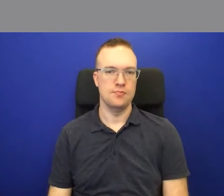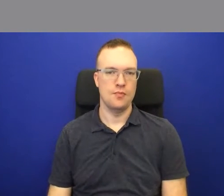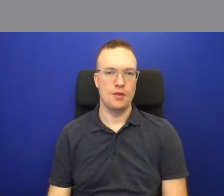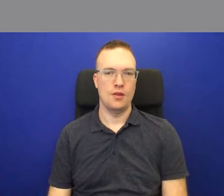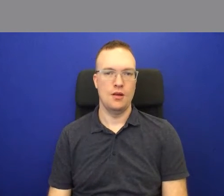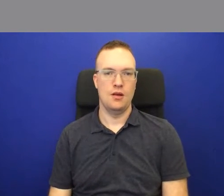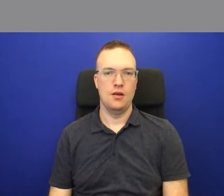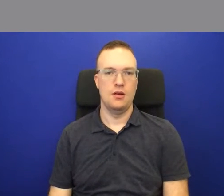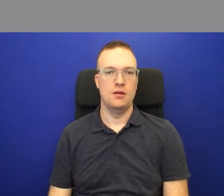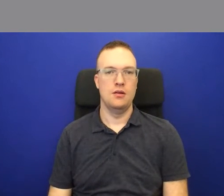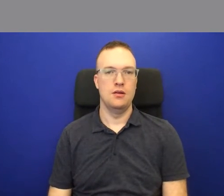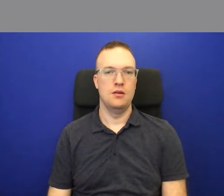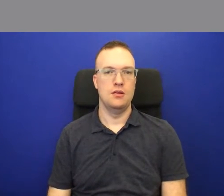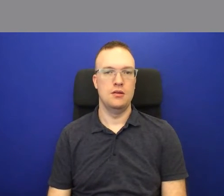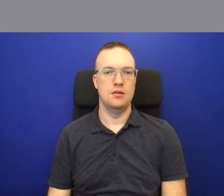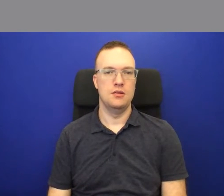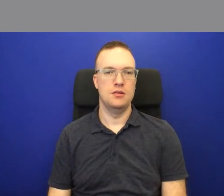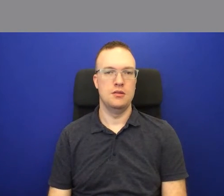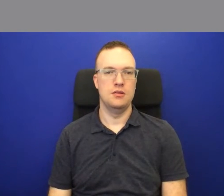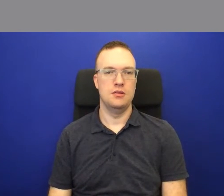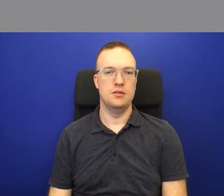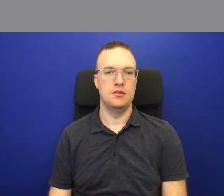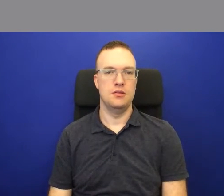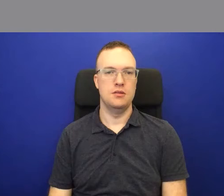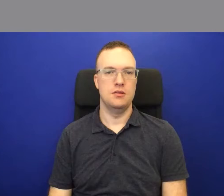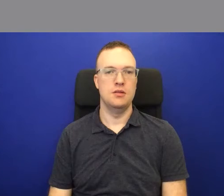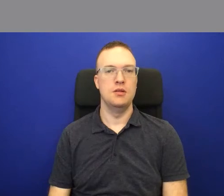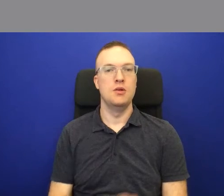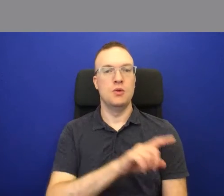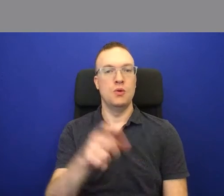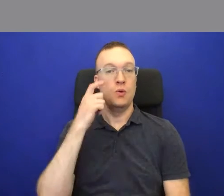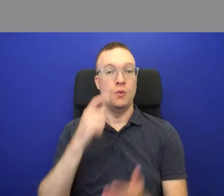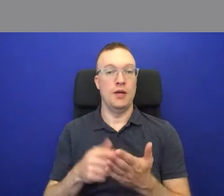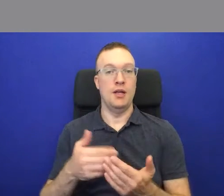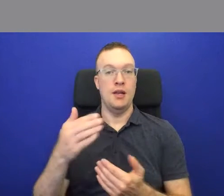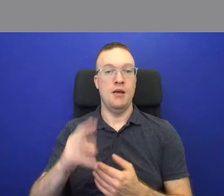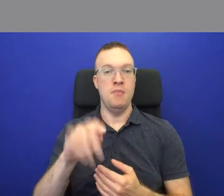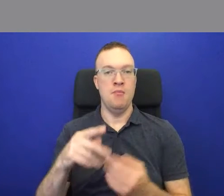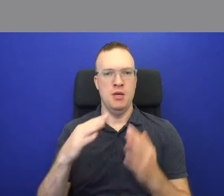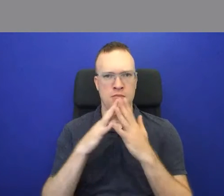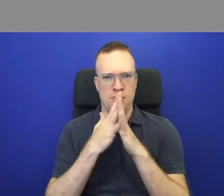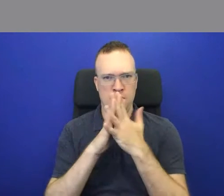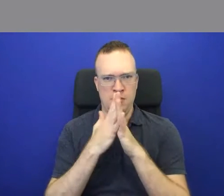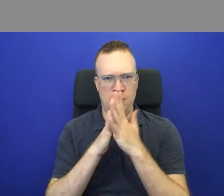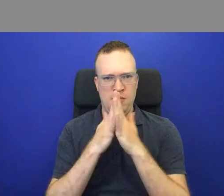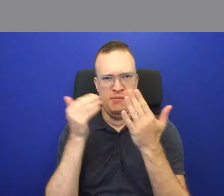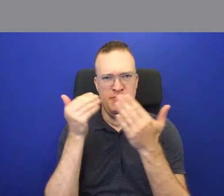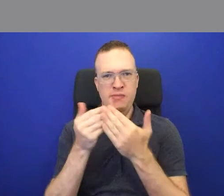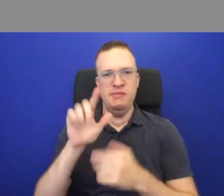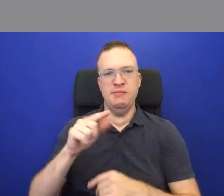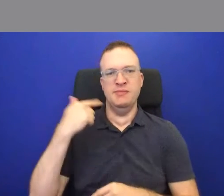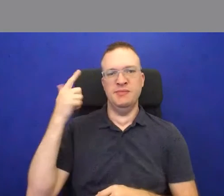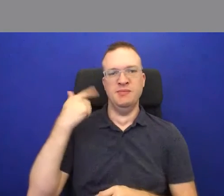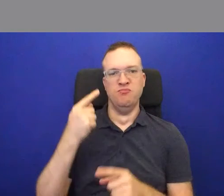You'll notice on this next map it's much more crowded, and this is a map of London